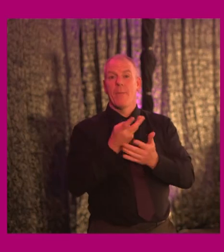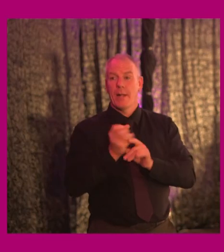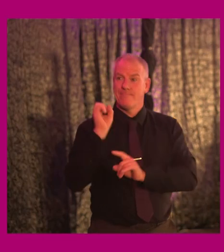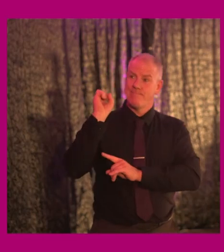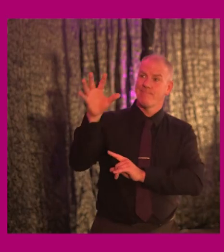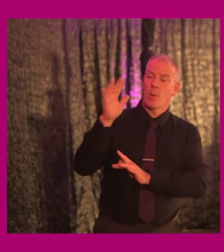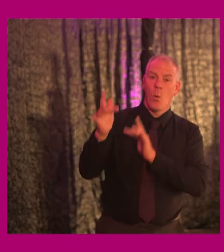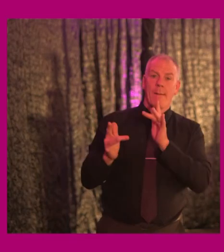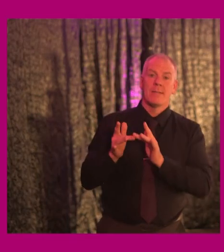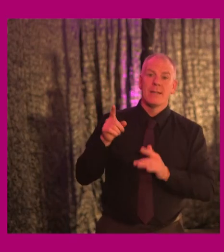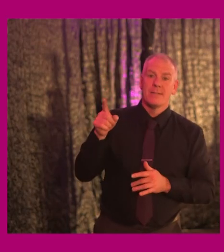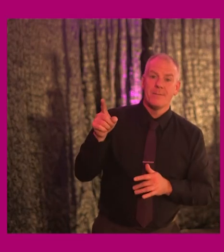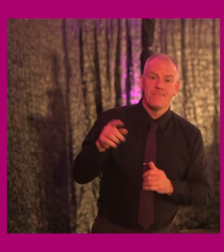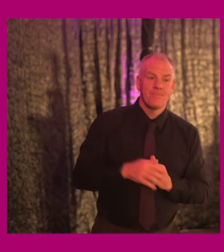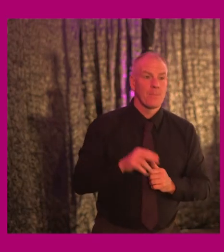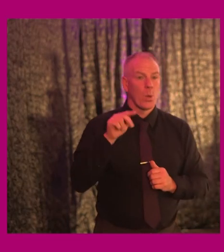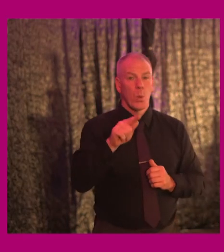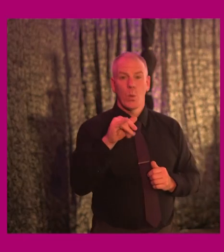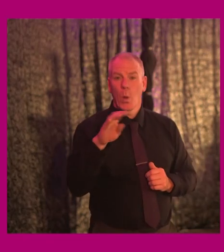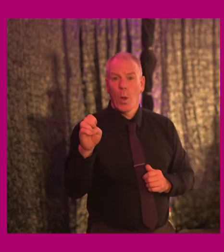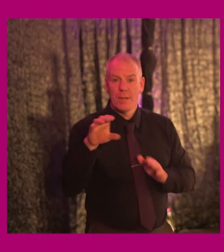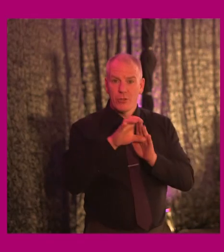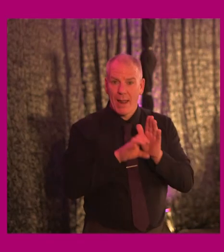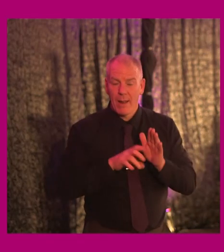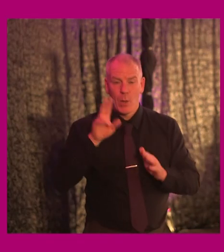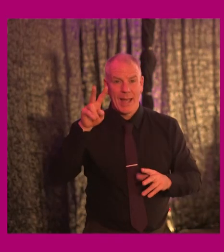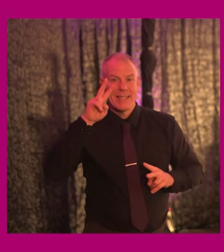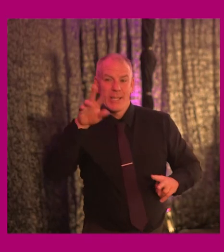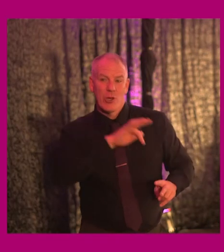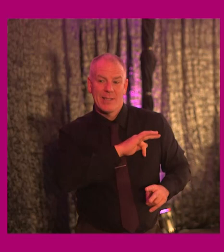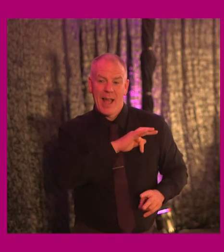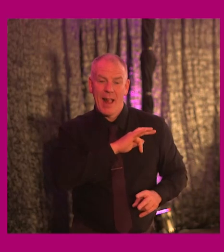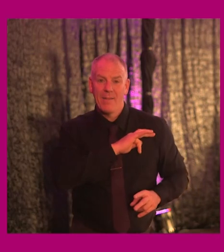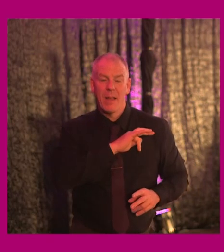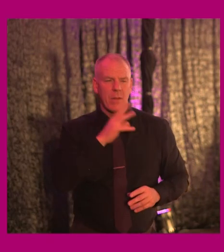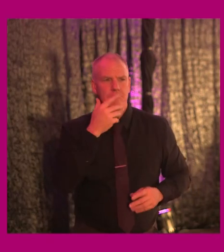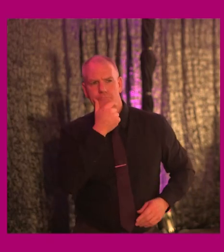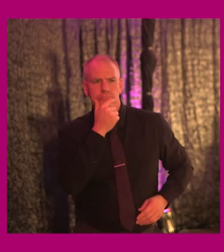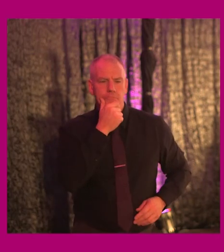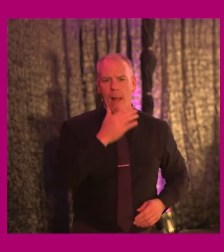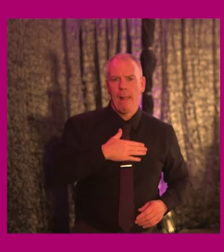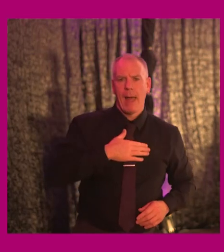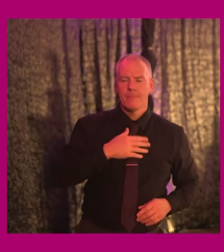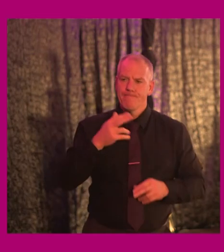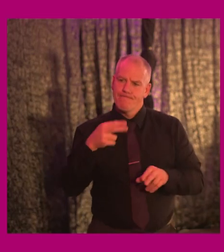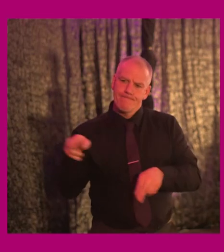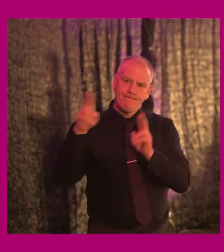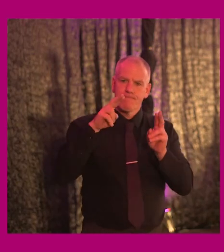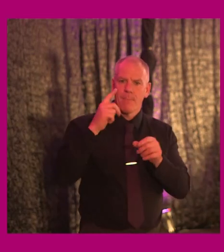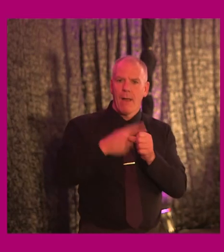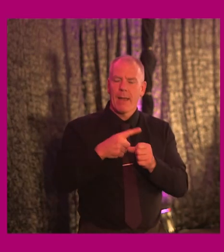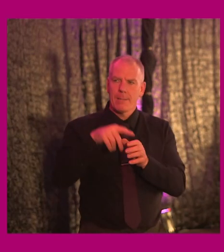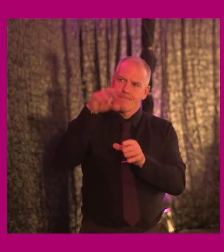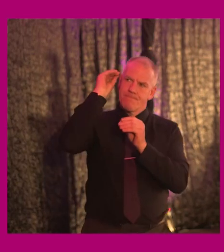NDA website and our YouTube channel, you'll have the chance to dip in again, if there's anything you want to have more time to